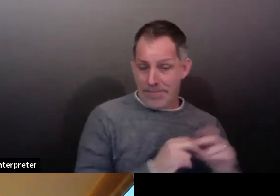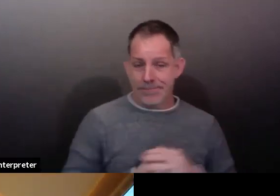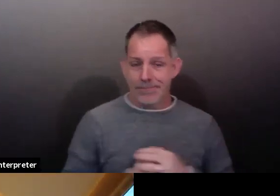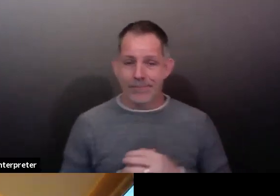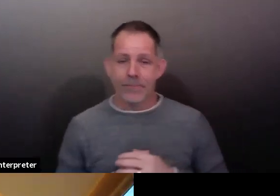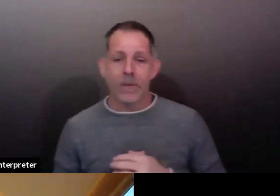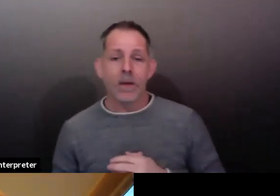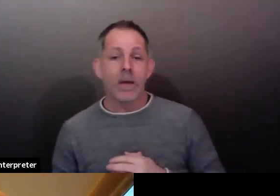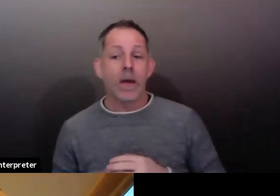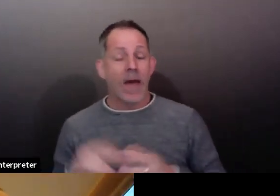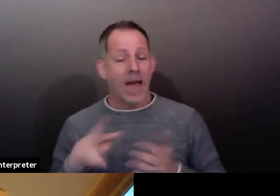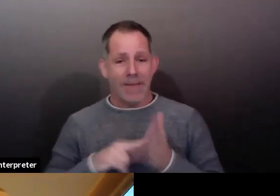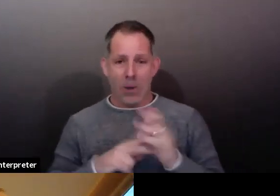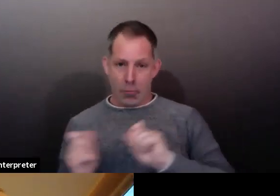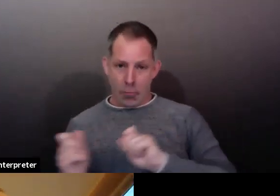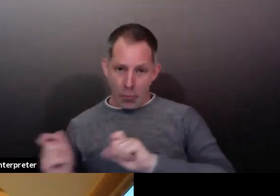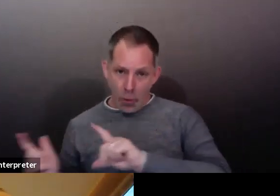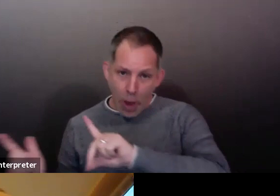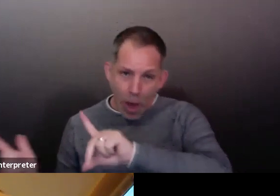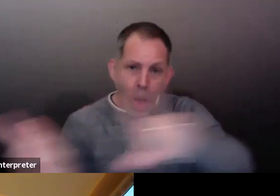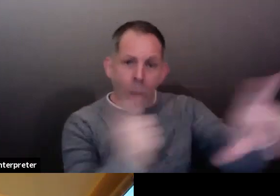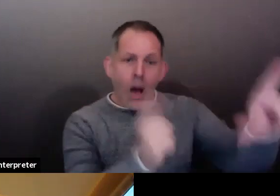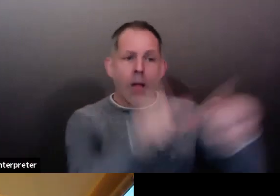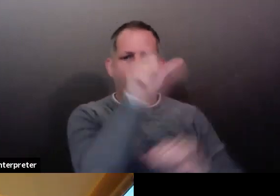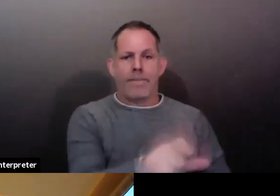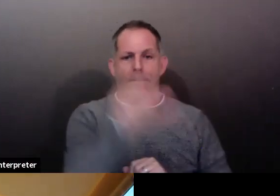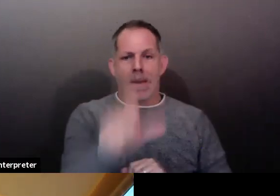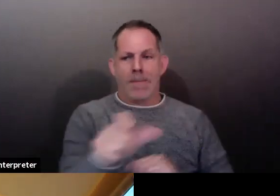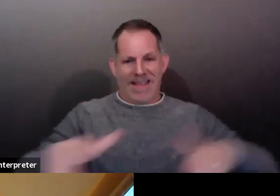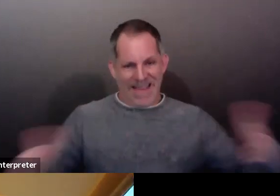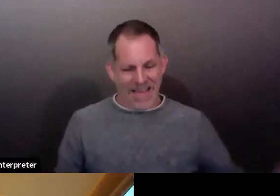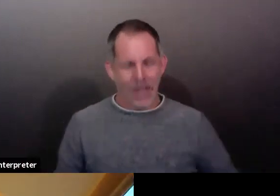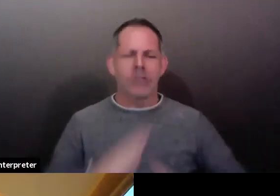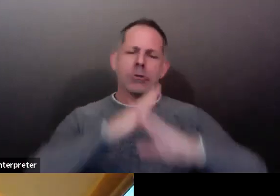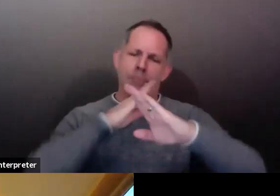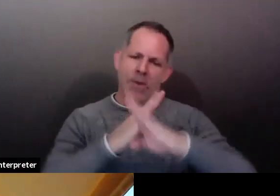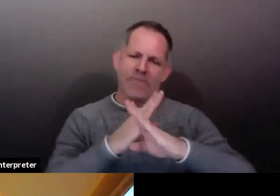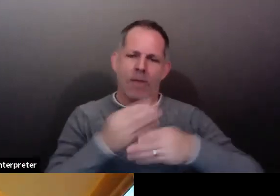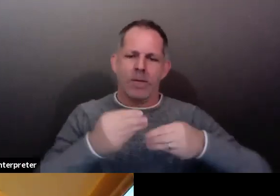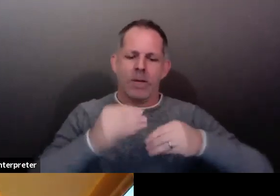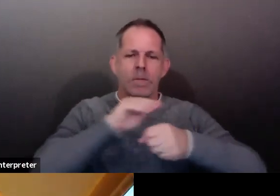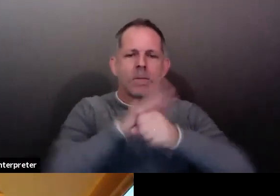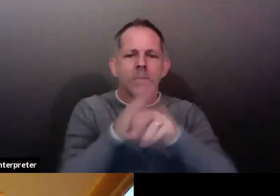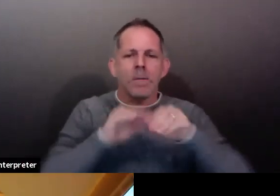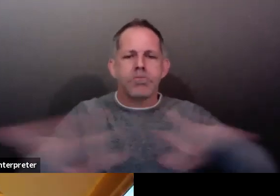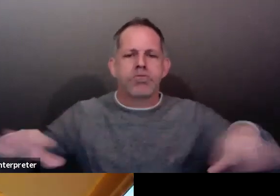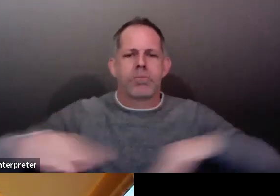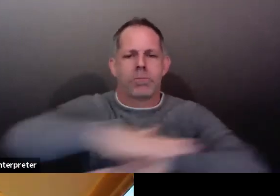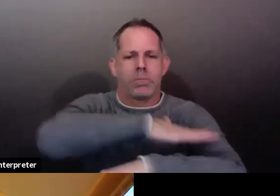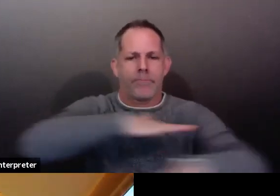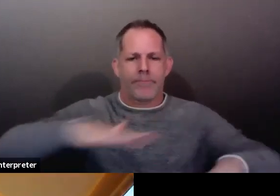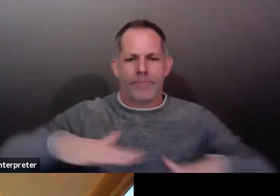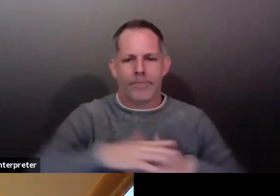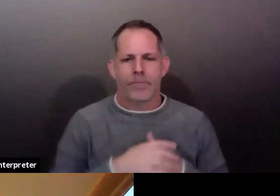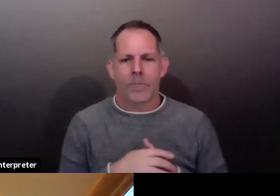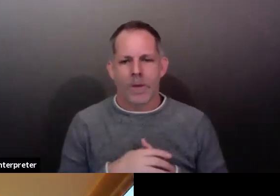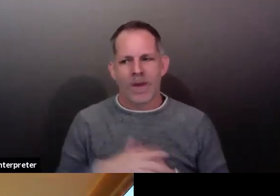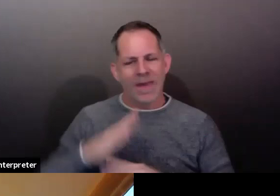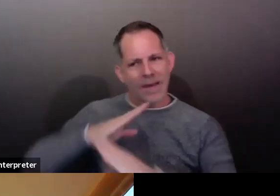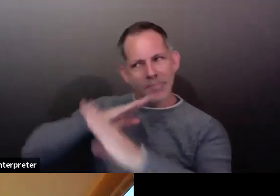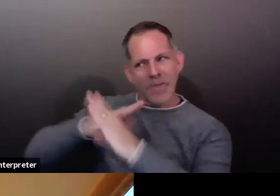addition to just trying to prevent transmission in general, try to cocoon the older and other vulnerable people in our